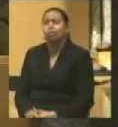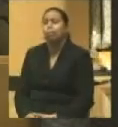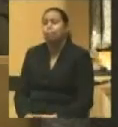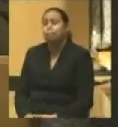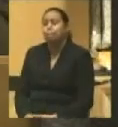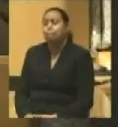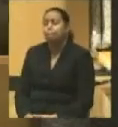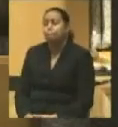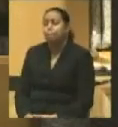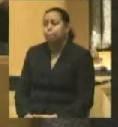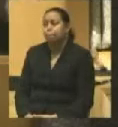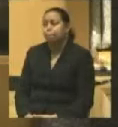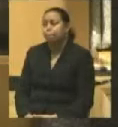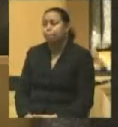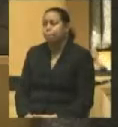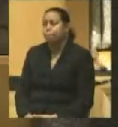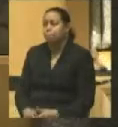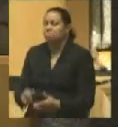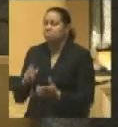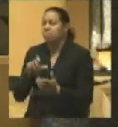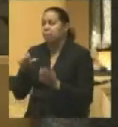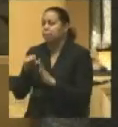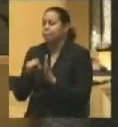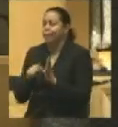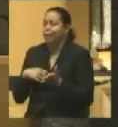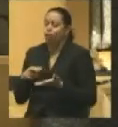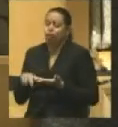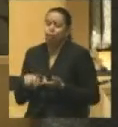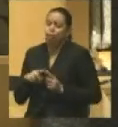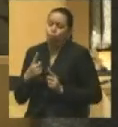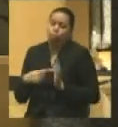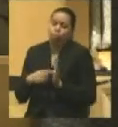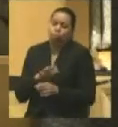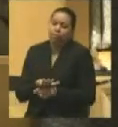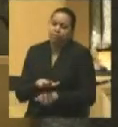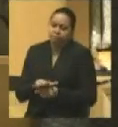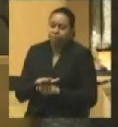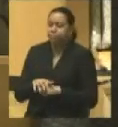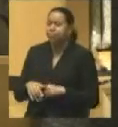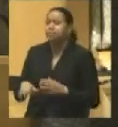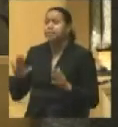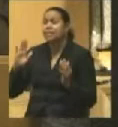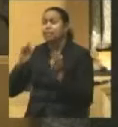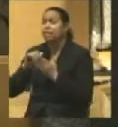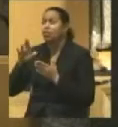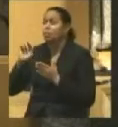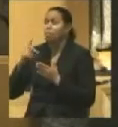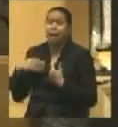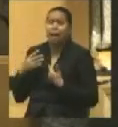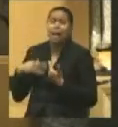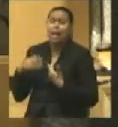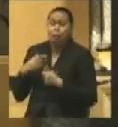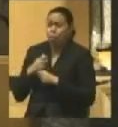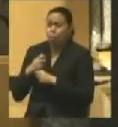So, there are results from other states, but that will suffice. It looks almost as if the Republicans collapsed in